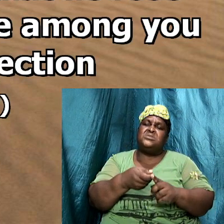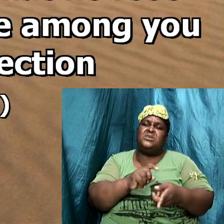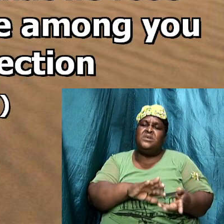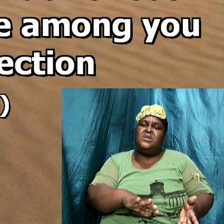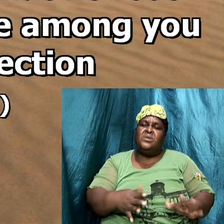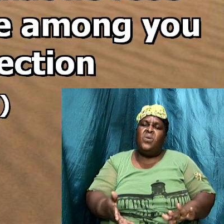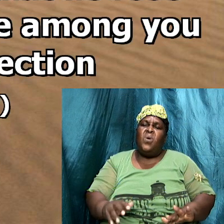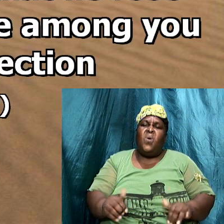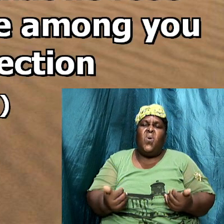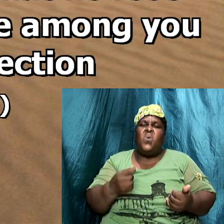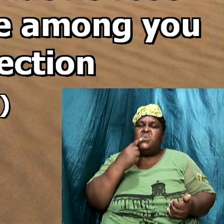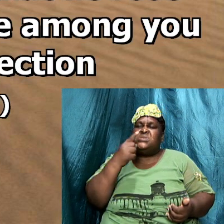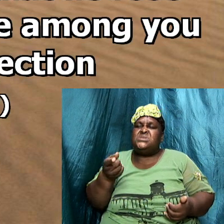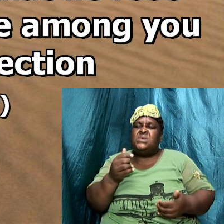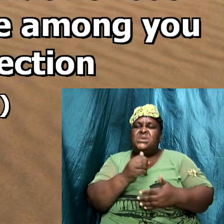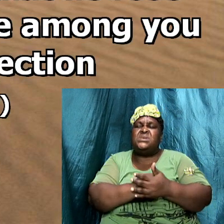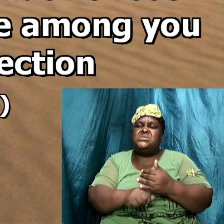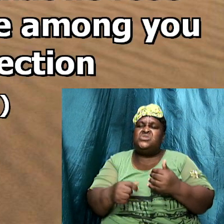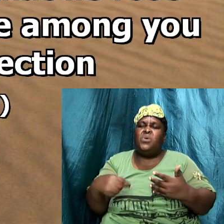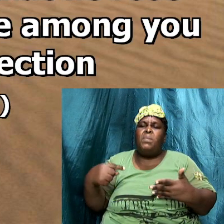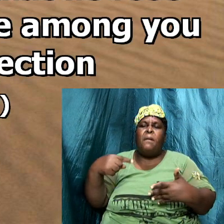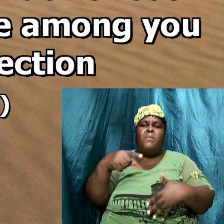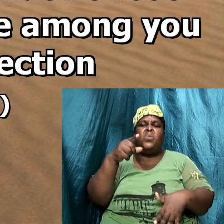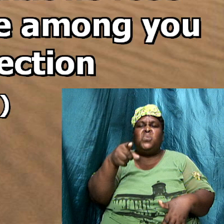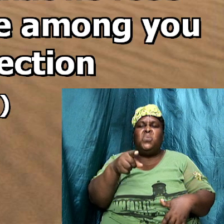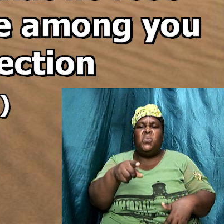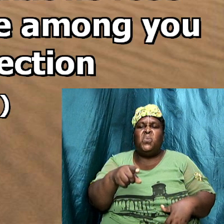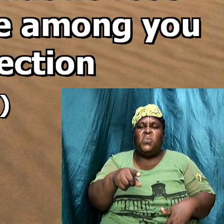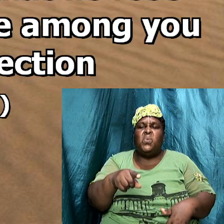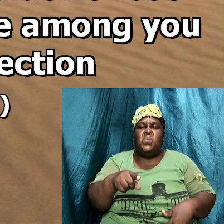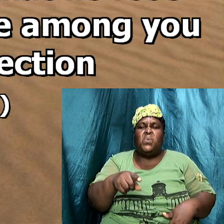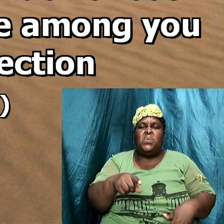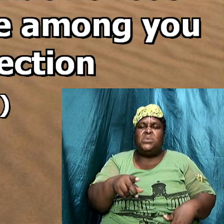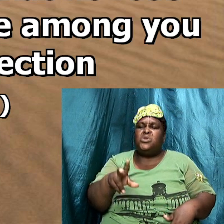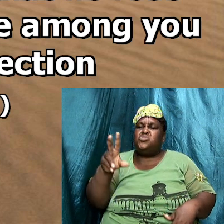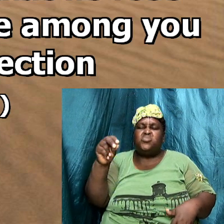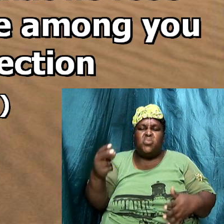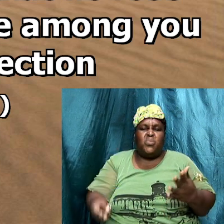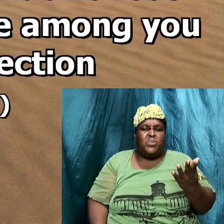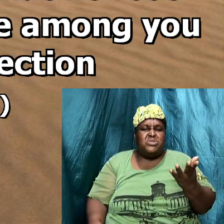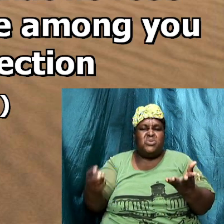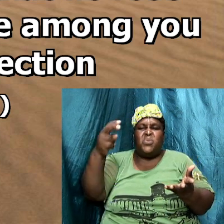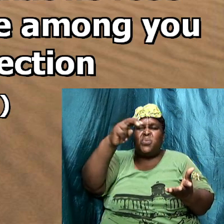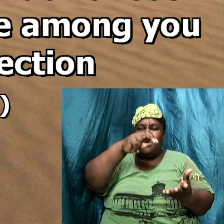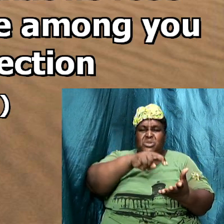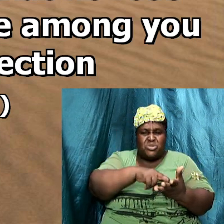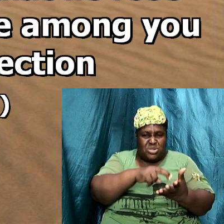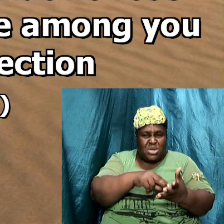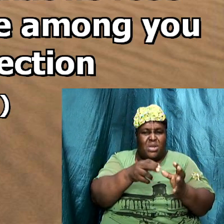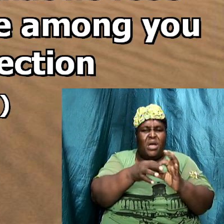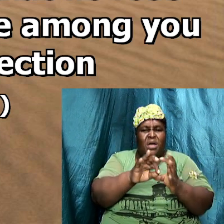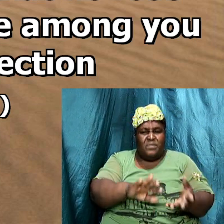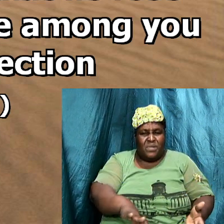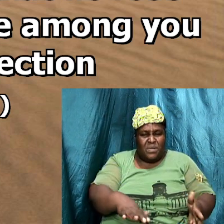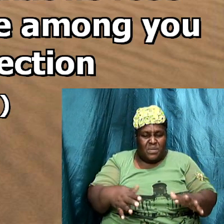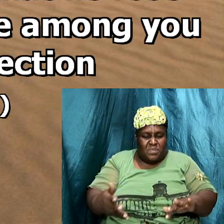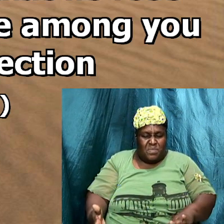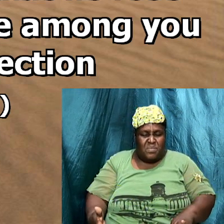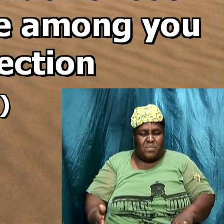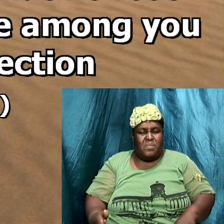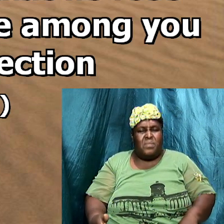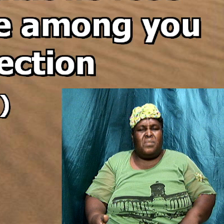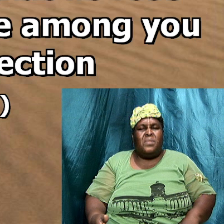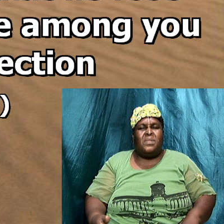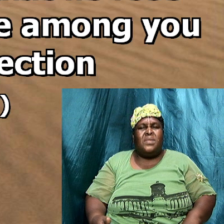that there is no resurrection look here I want you to understand that it is not just know that folks